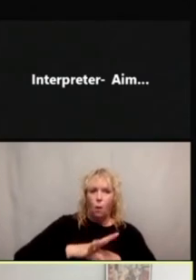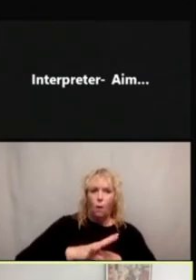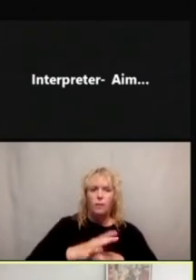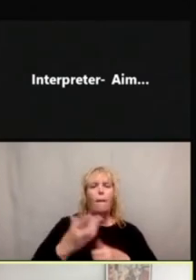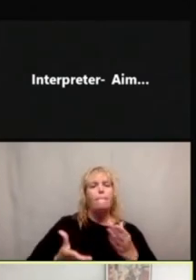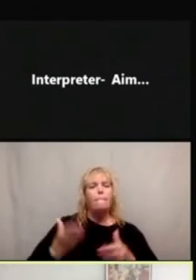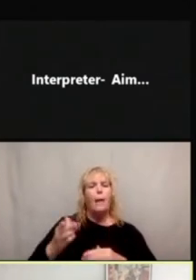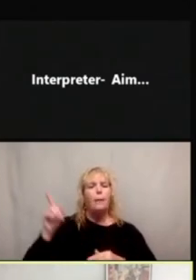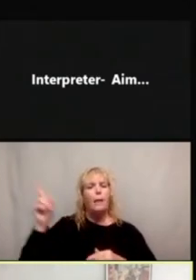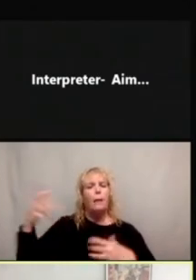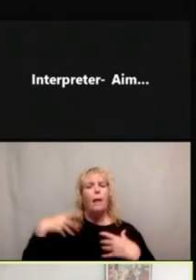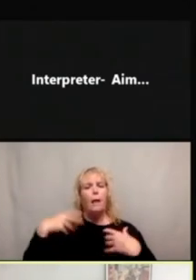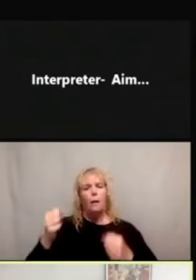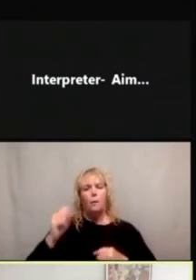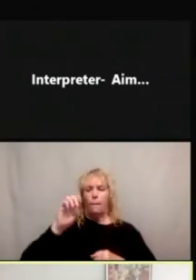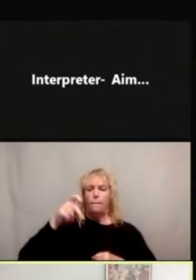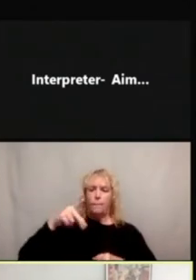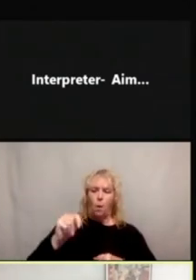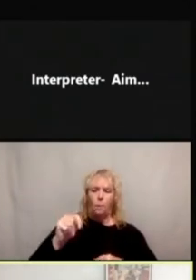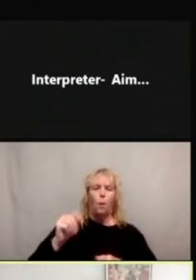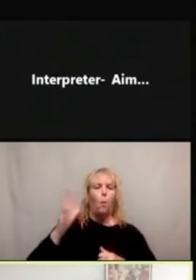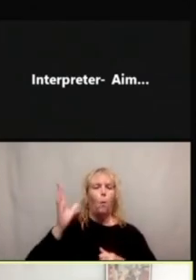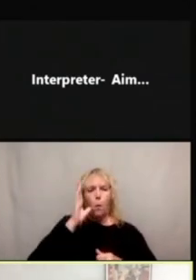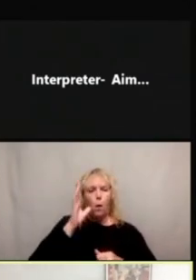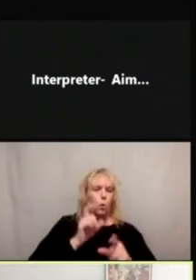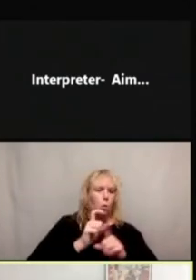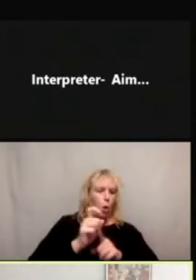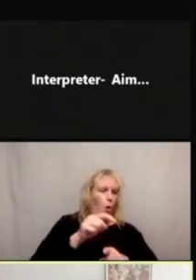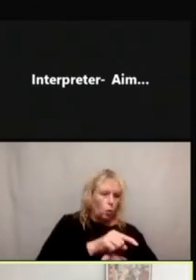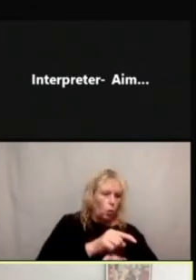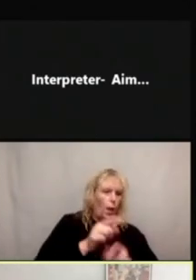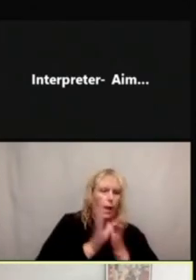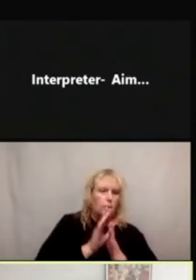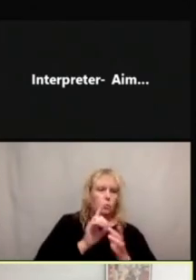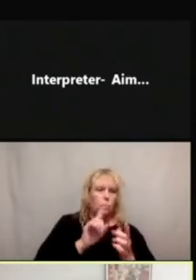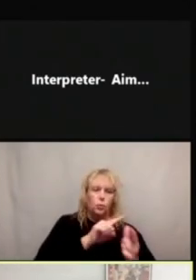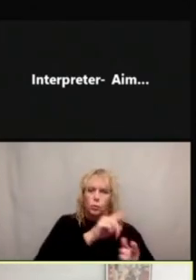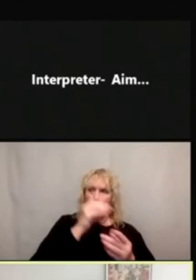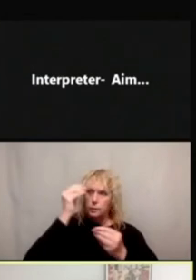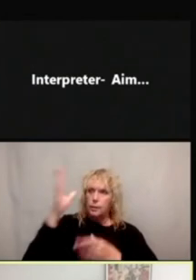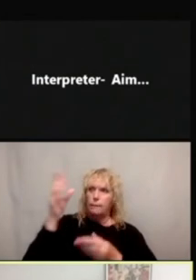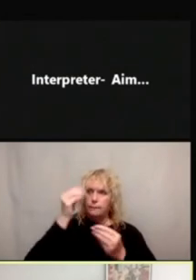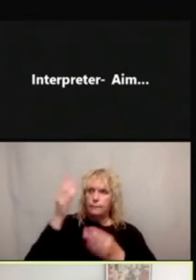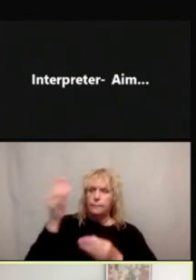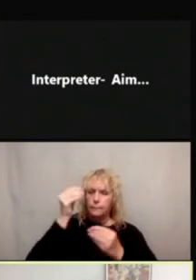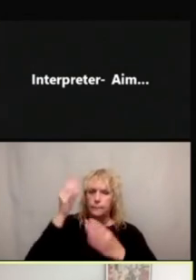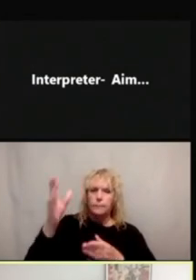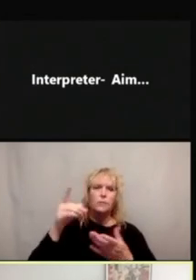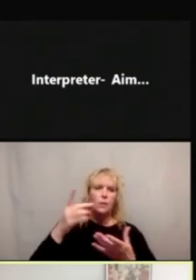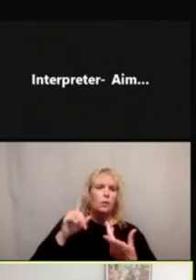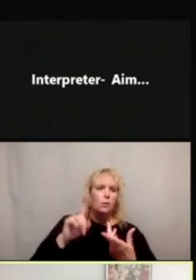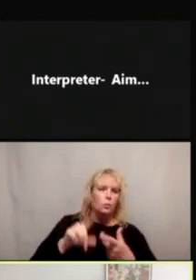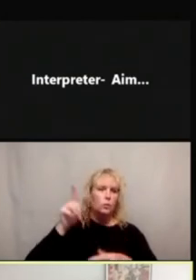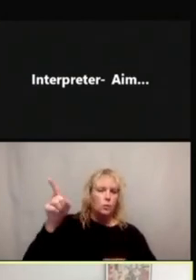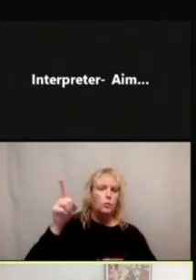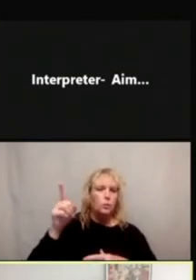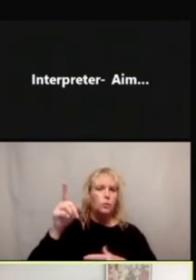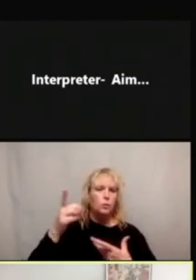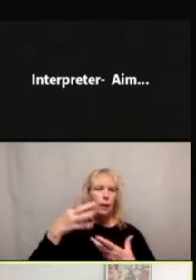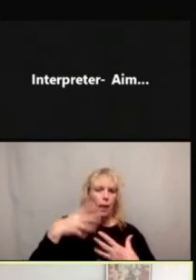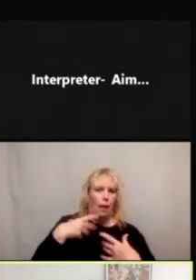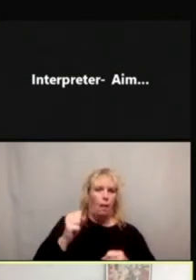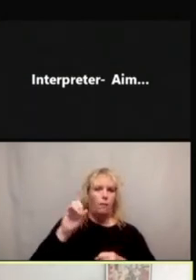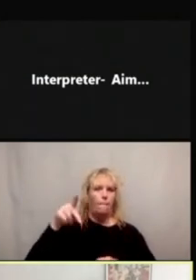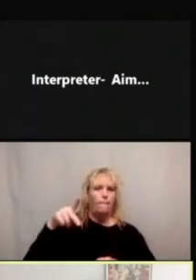day through Sara Alert for a certain amount of time. And there are different ways that you can report your symptoms, but the goal